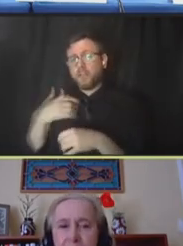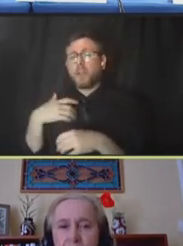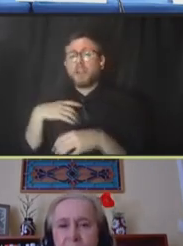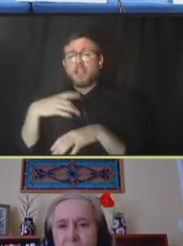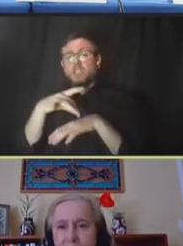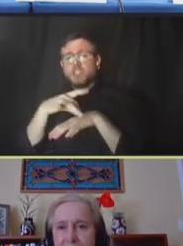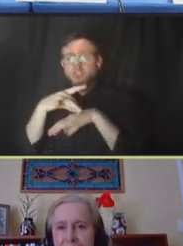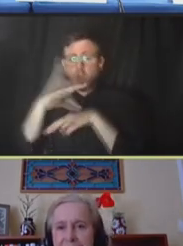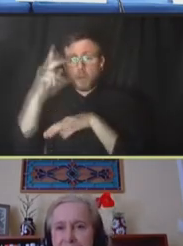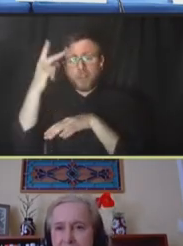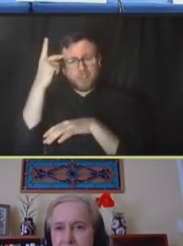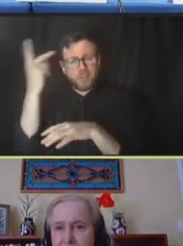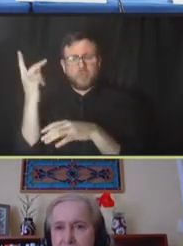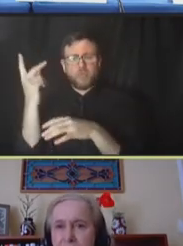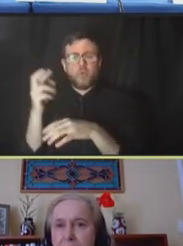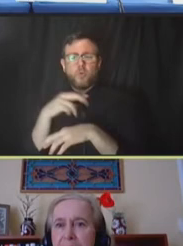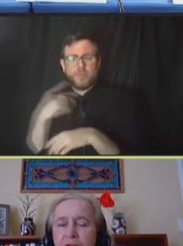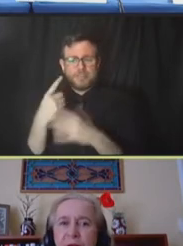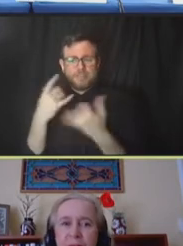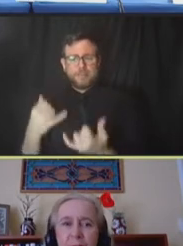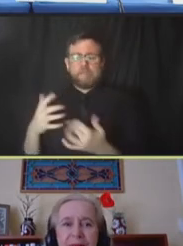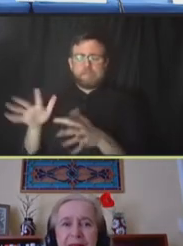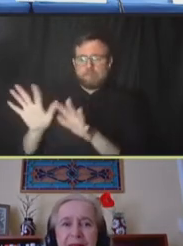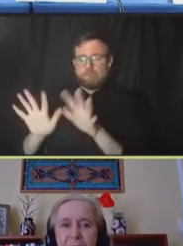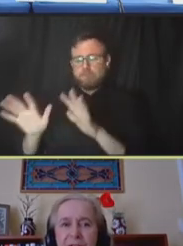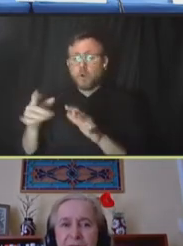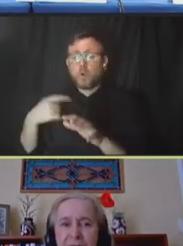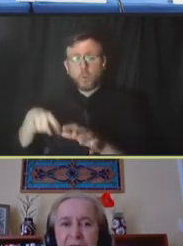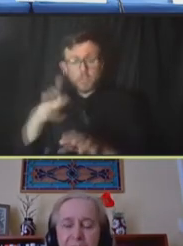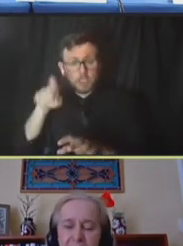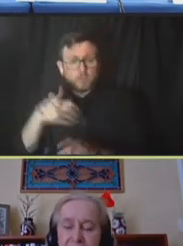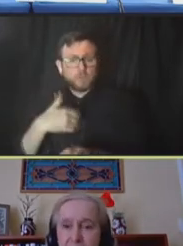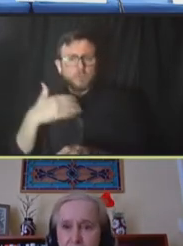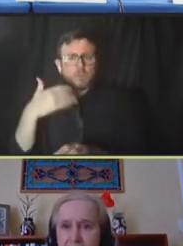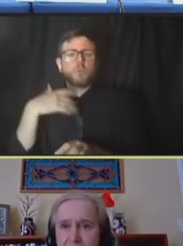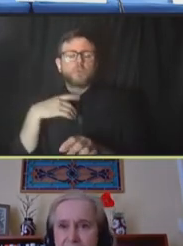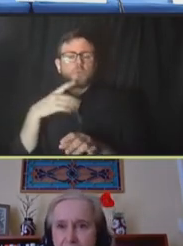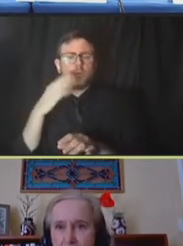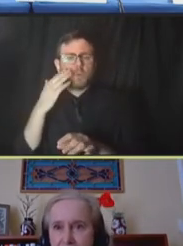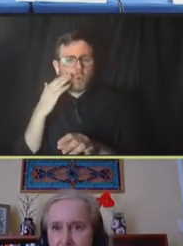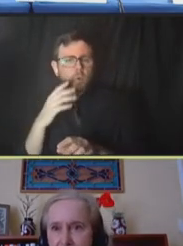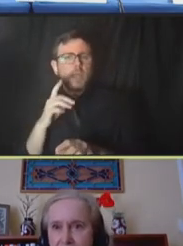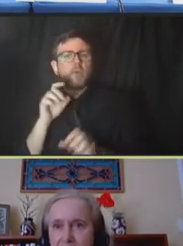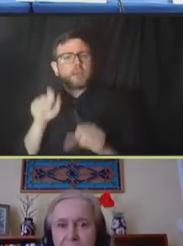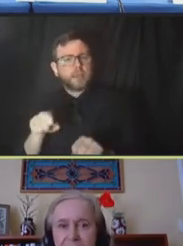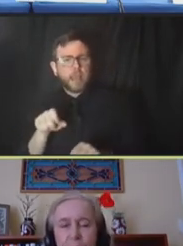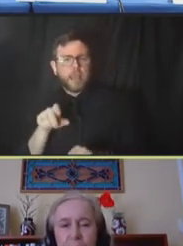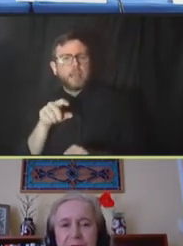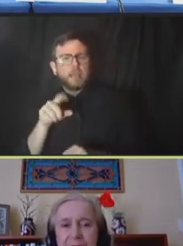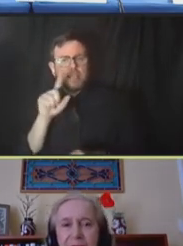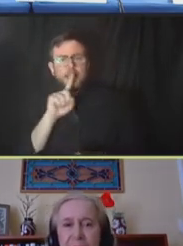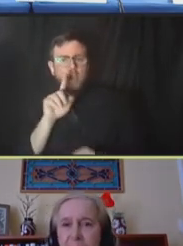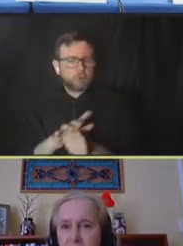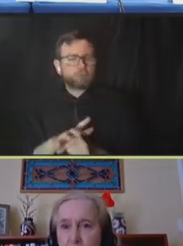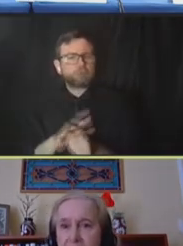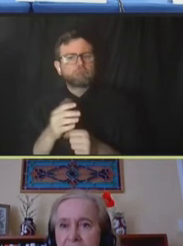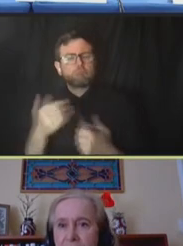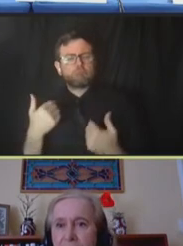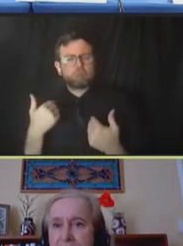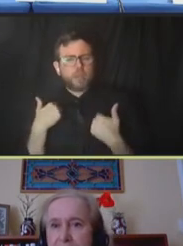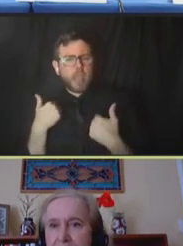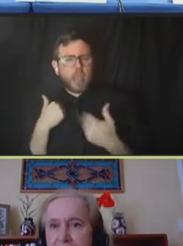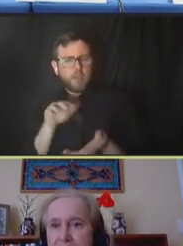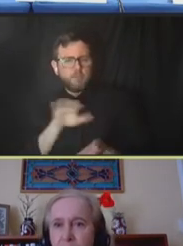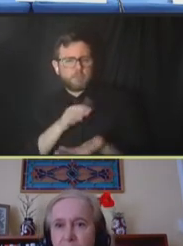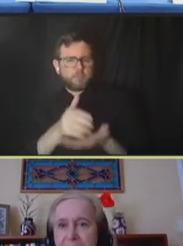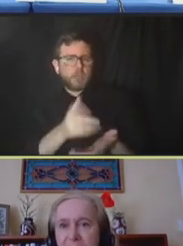important as a nation to make sure that we can guarantee the supplies that we need, that we have, you know, enough